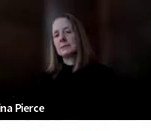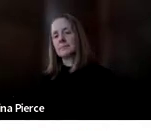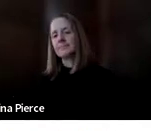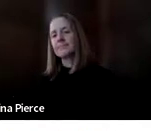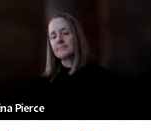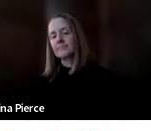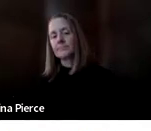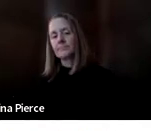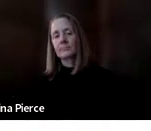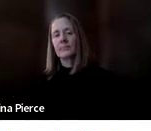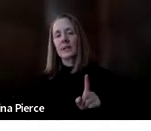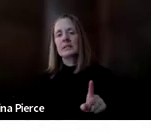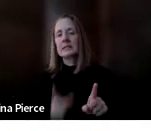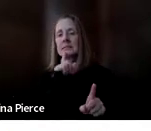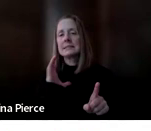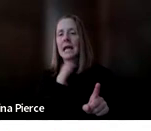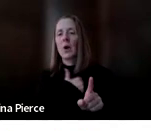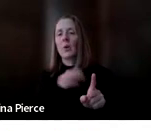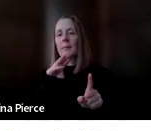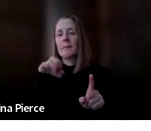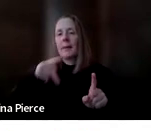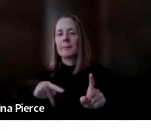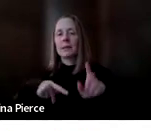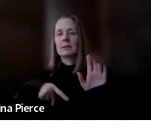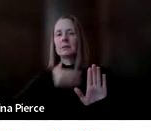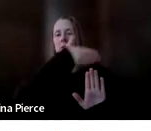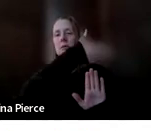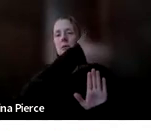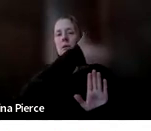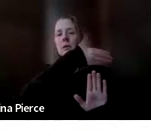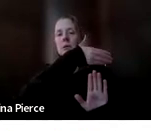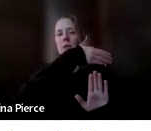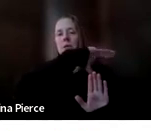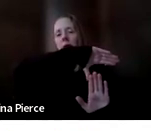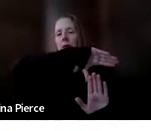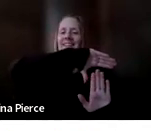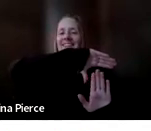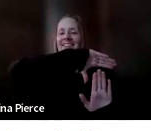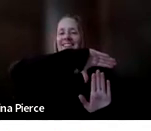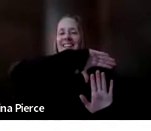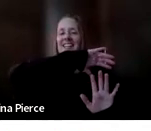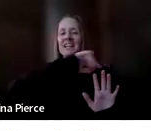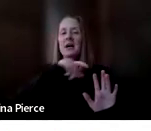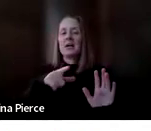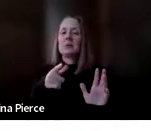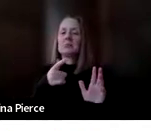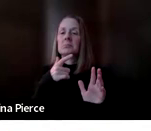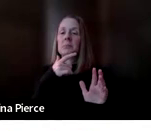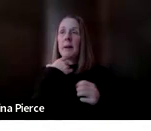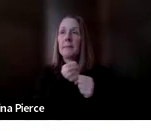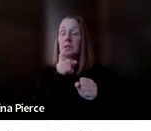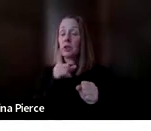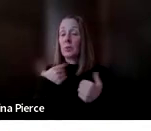This is our map that you see across the state. This is what our regions look like at this point that we try and make sure that we have equal